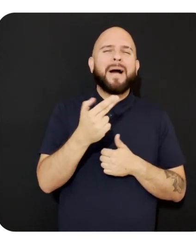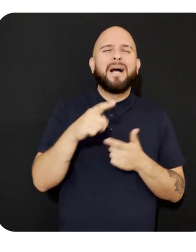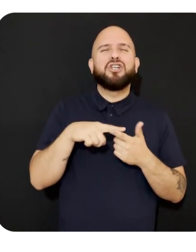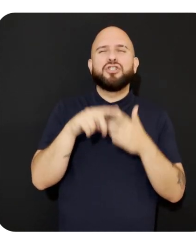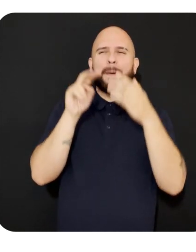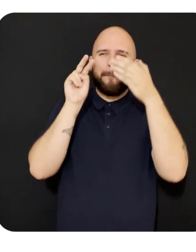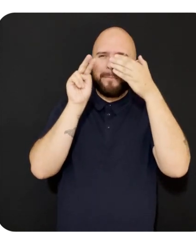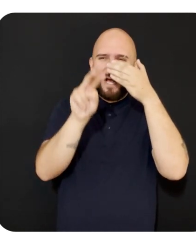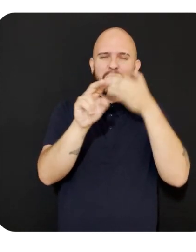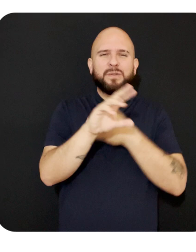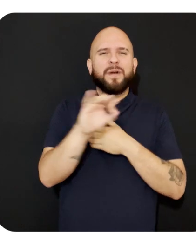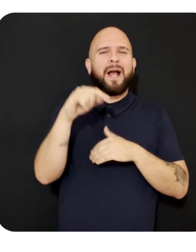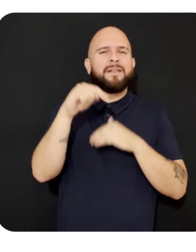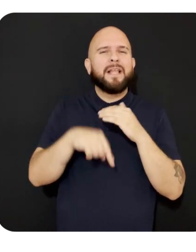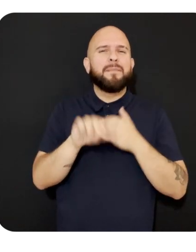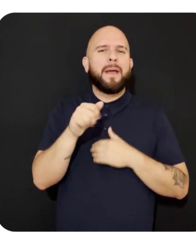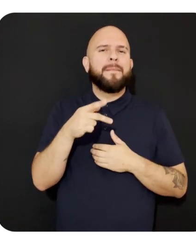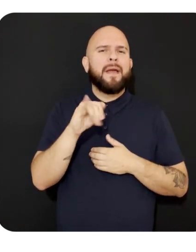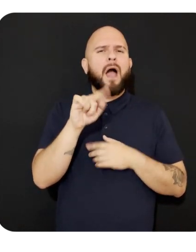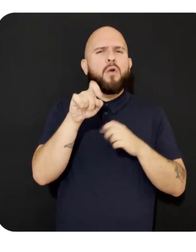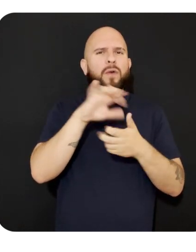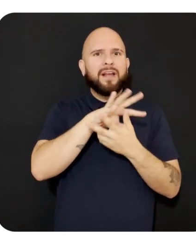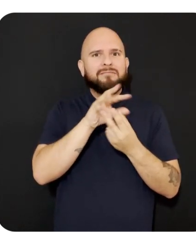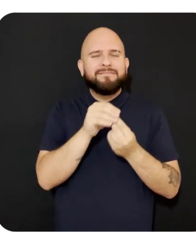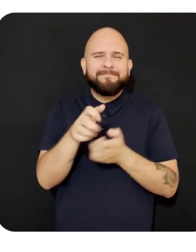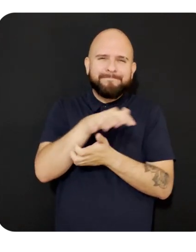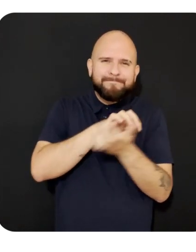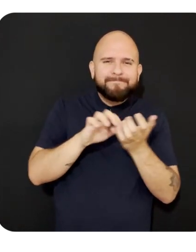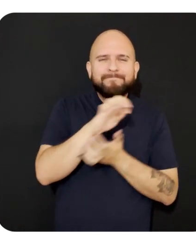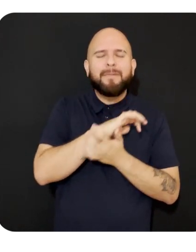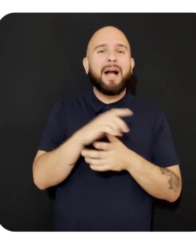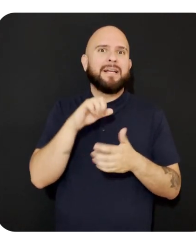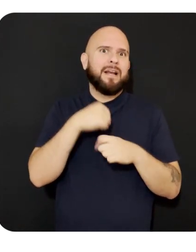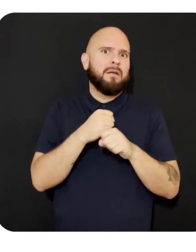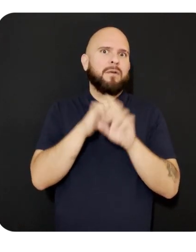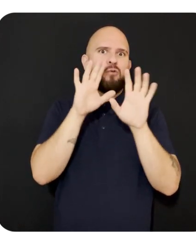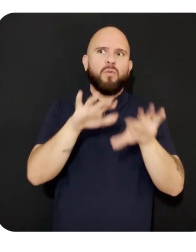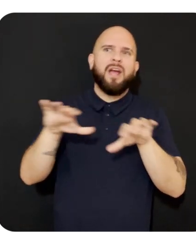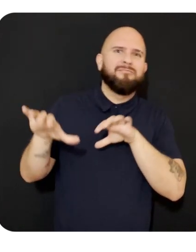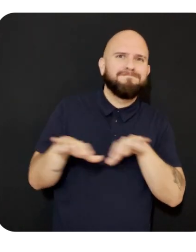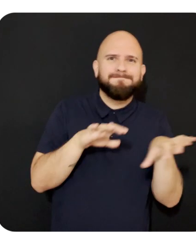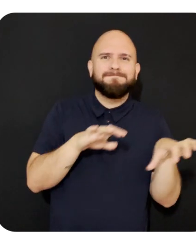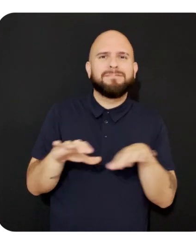and depth API can be combined to create action-packed gameplay in Unreal.